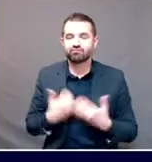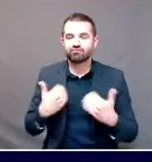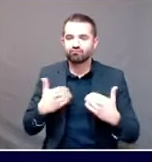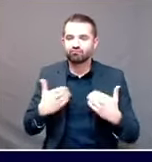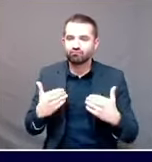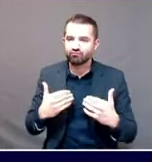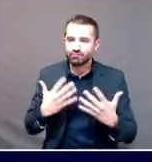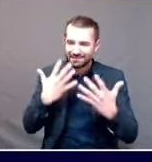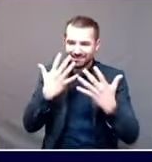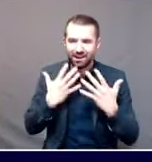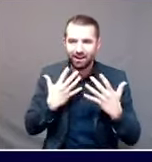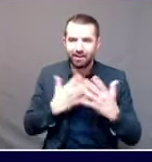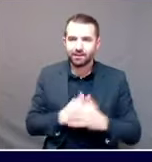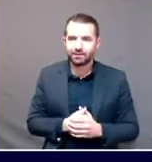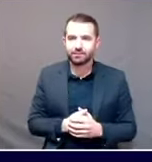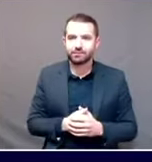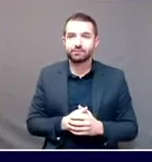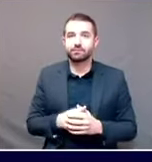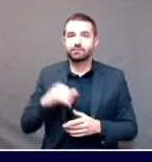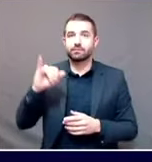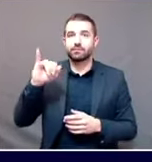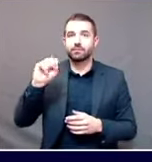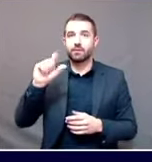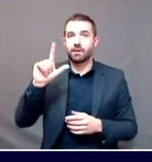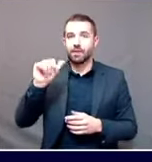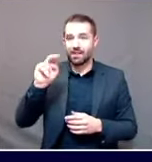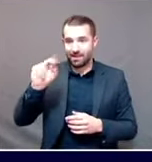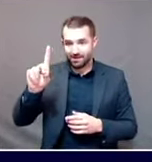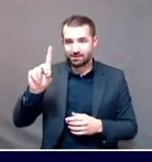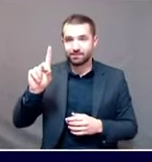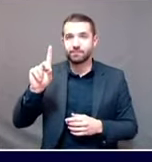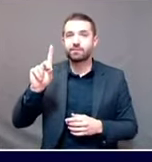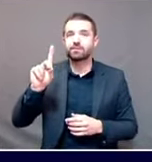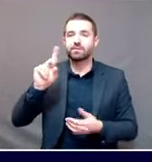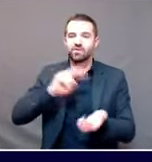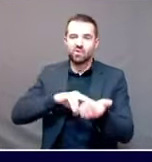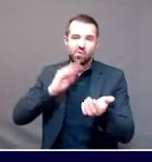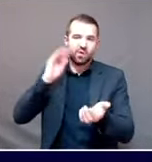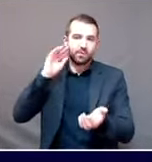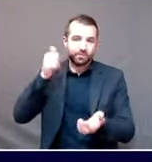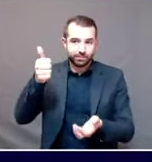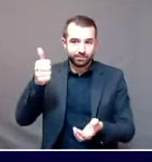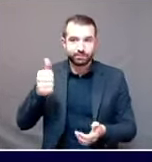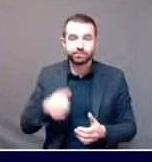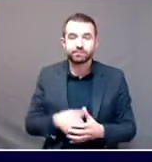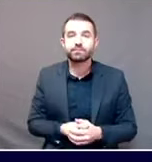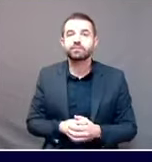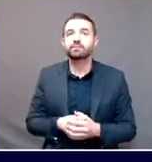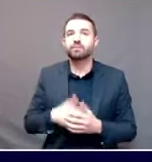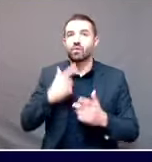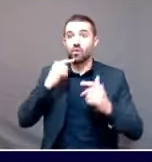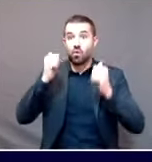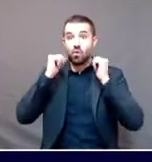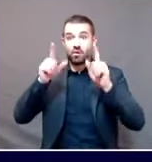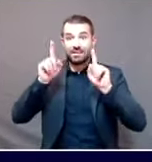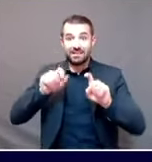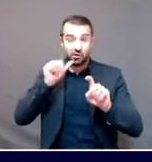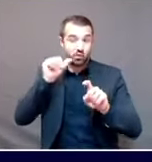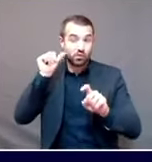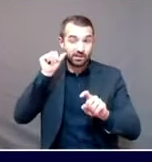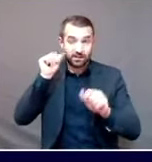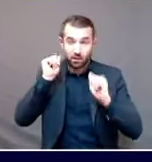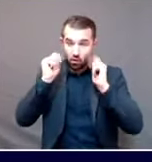With respect to Island Nursing Home, they have been getting results of their universal round of testing,